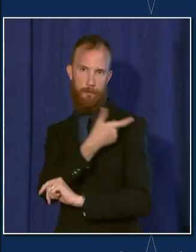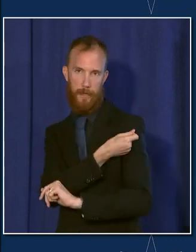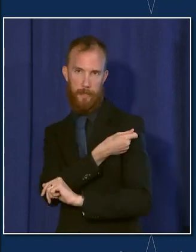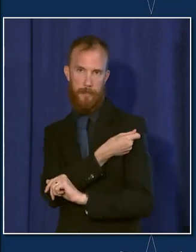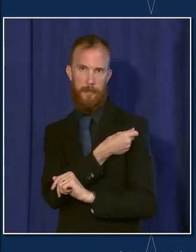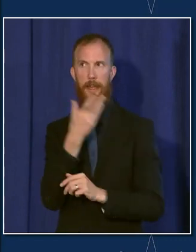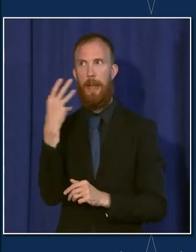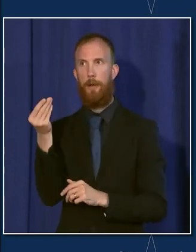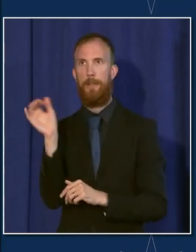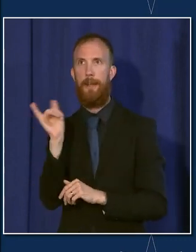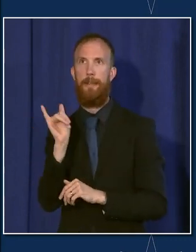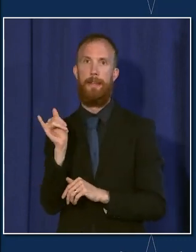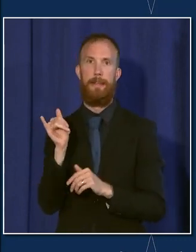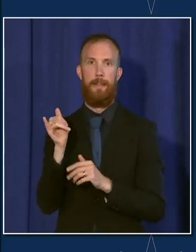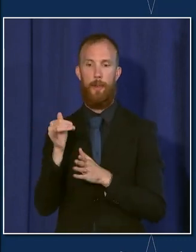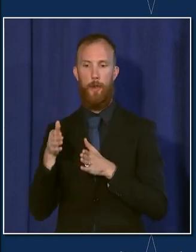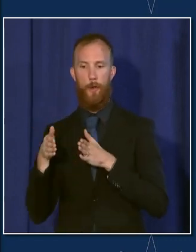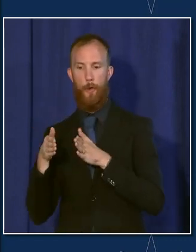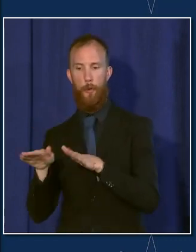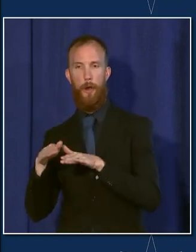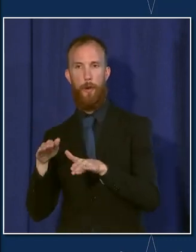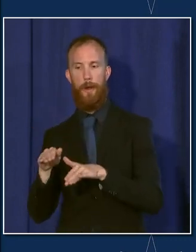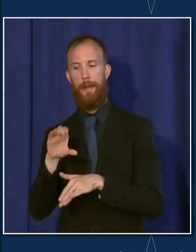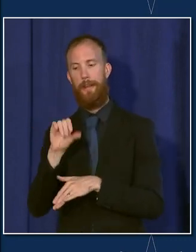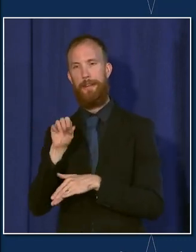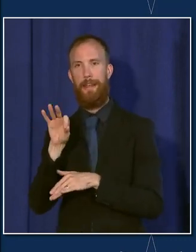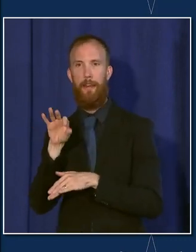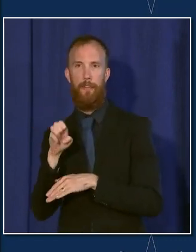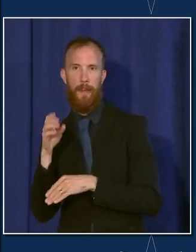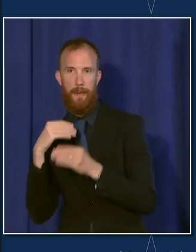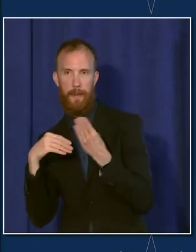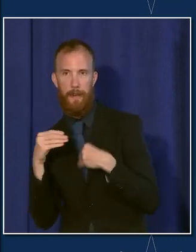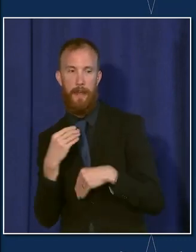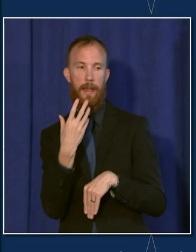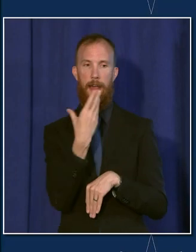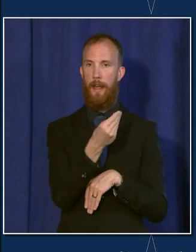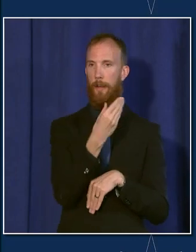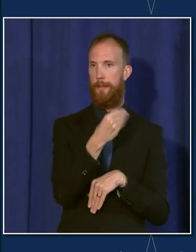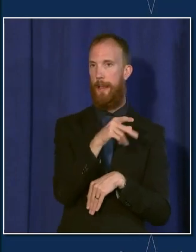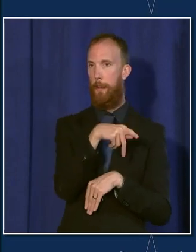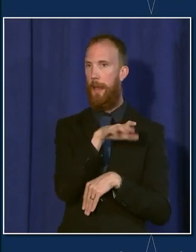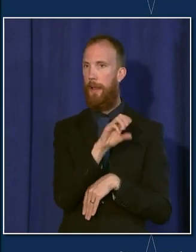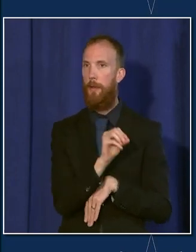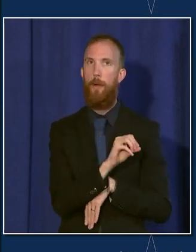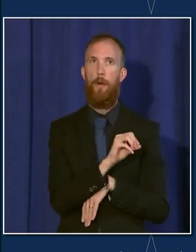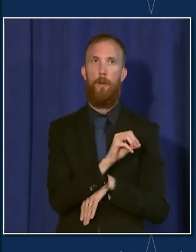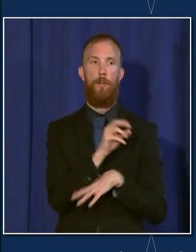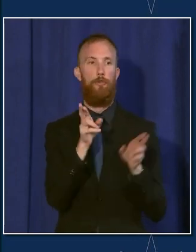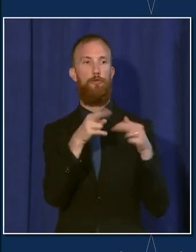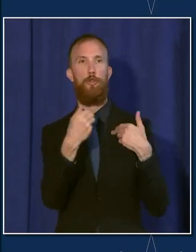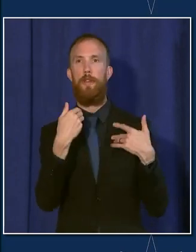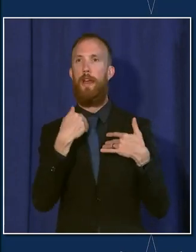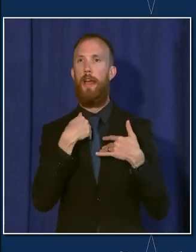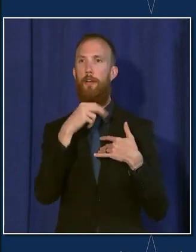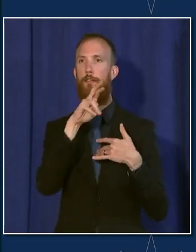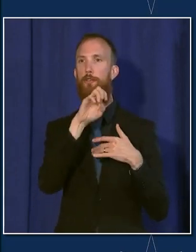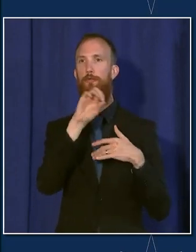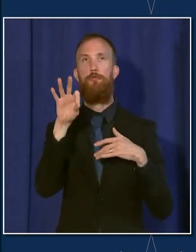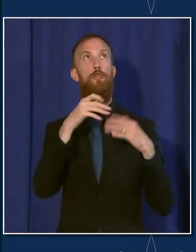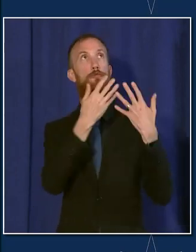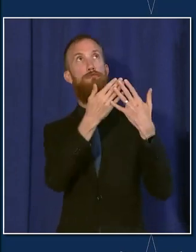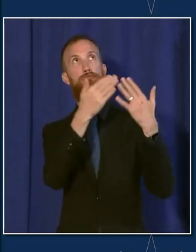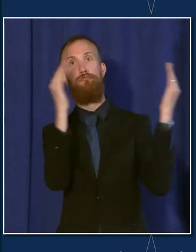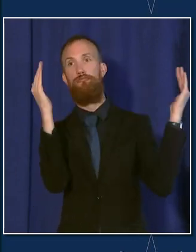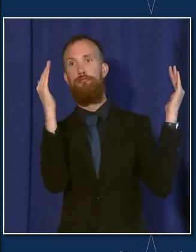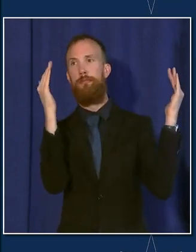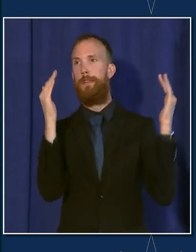include sidewalk cafes, outdoor patios, rooms with retractable roofs and outdoor tents when their